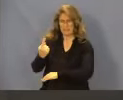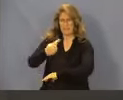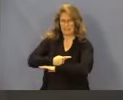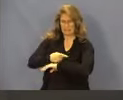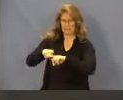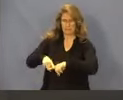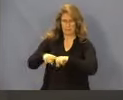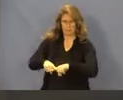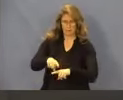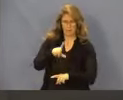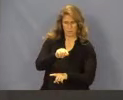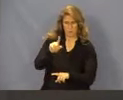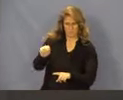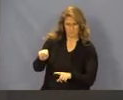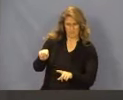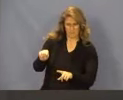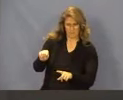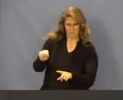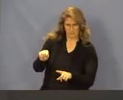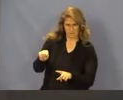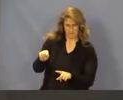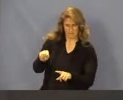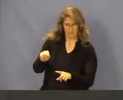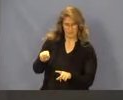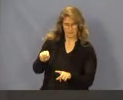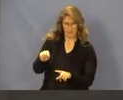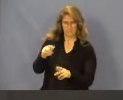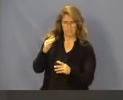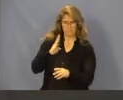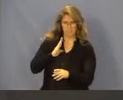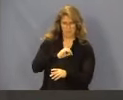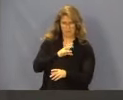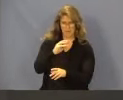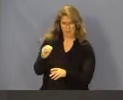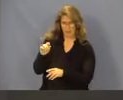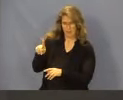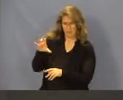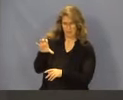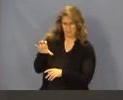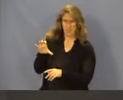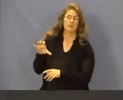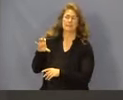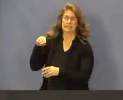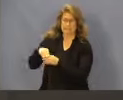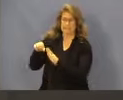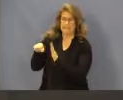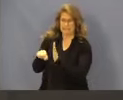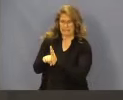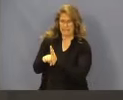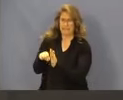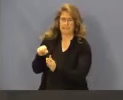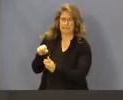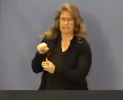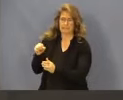Medicare cost report and 100,000 total in-state Medicaid inpatient days as reported in the